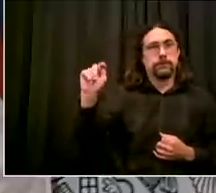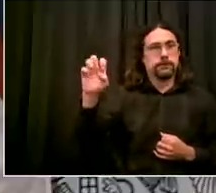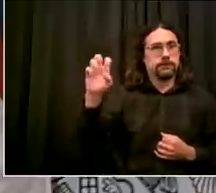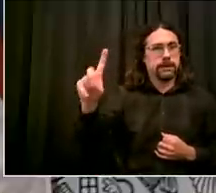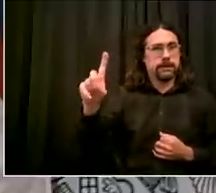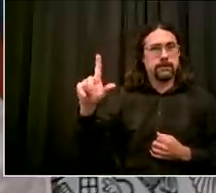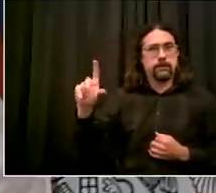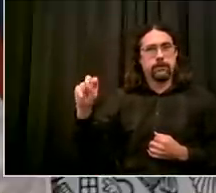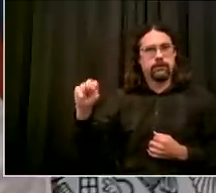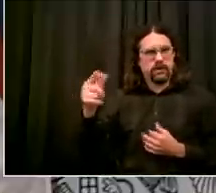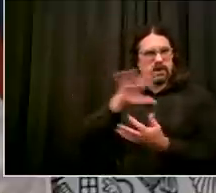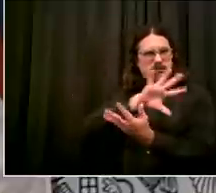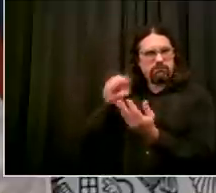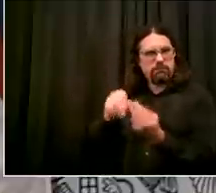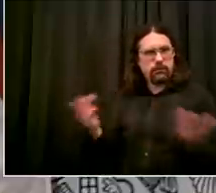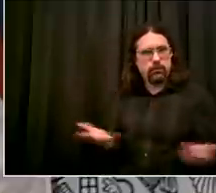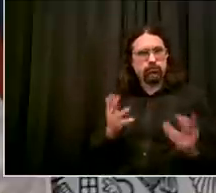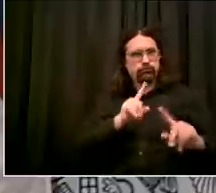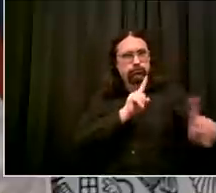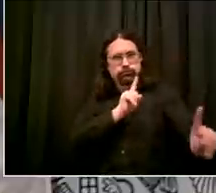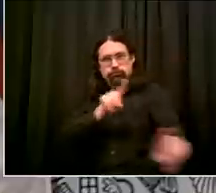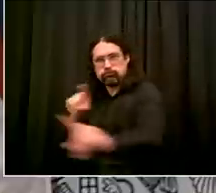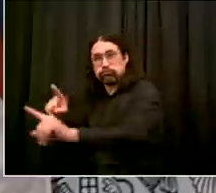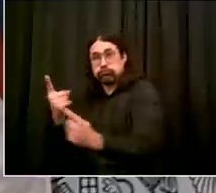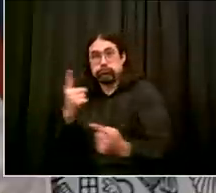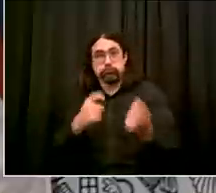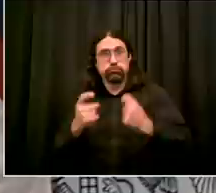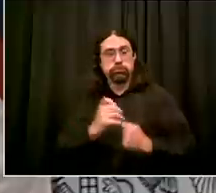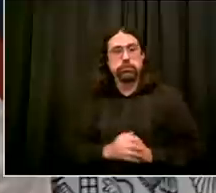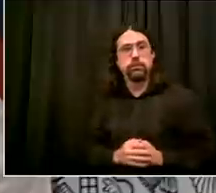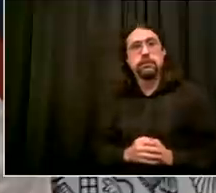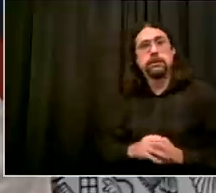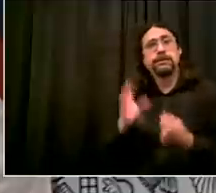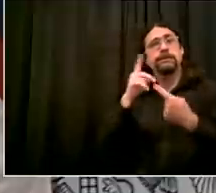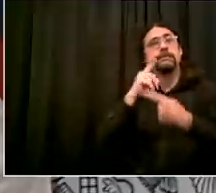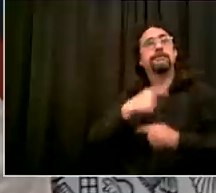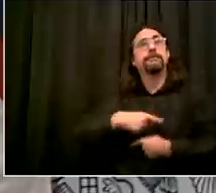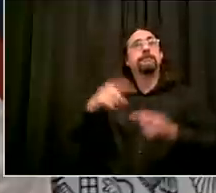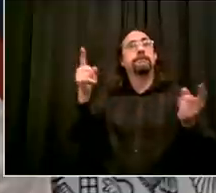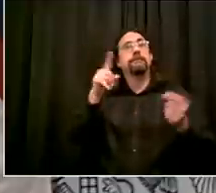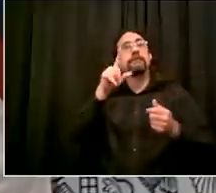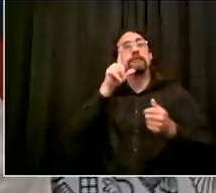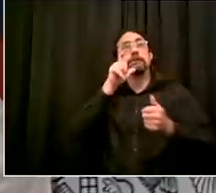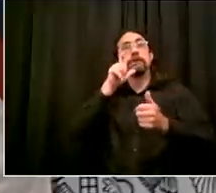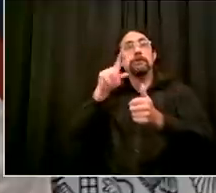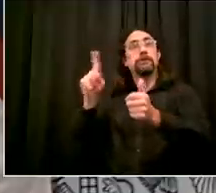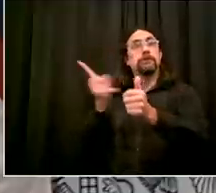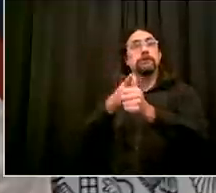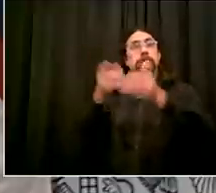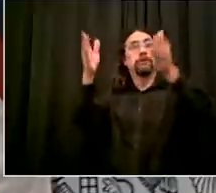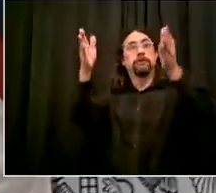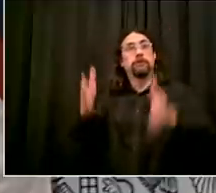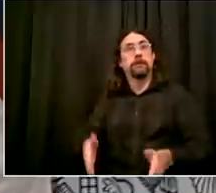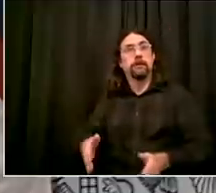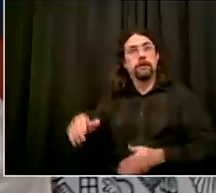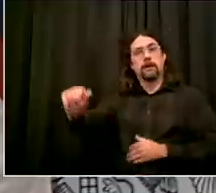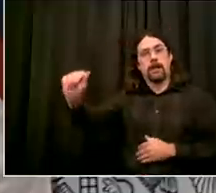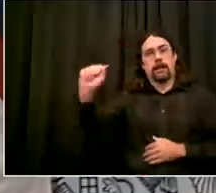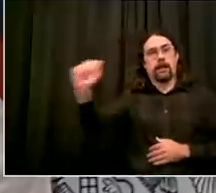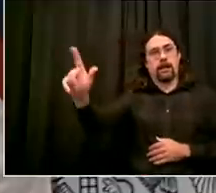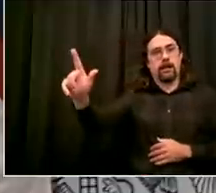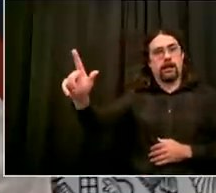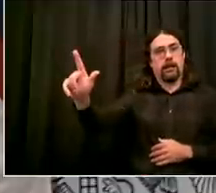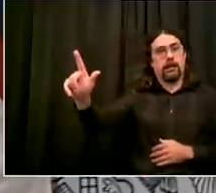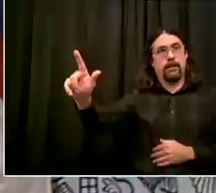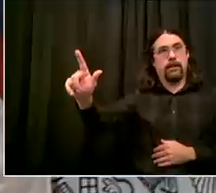Hey Al can you hear me? I can good morning Mr. Mayor. morning Al how you doing? I'm doing well um the